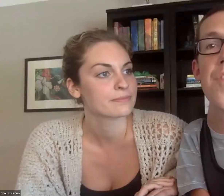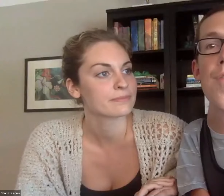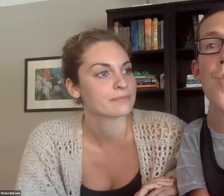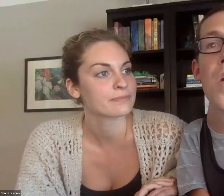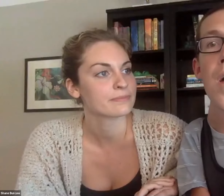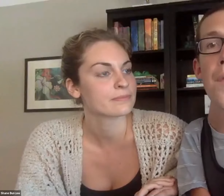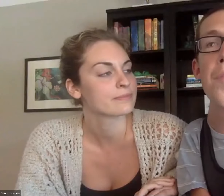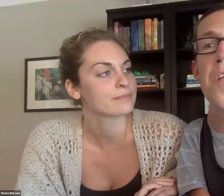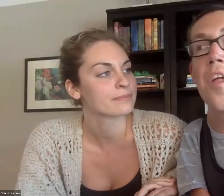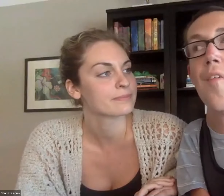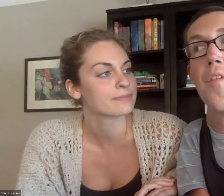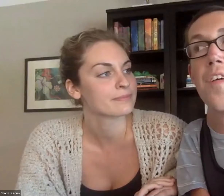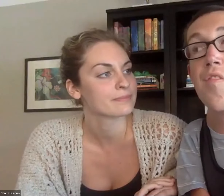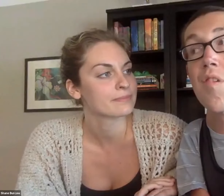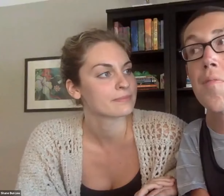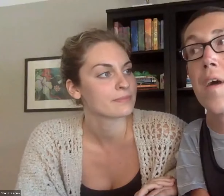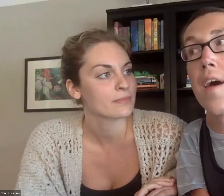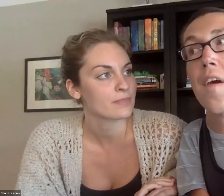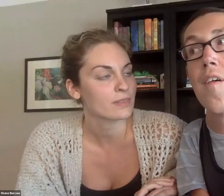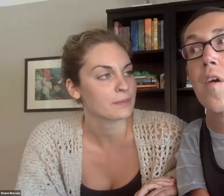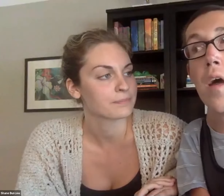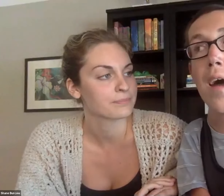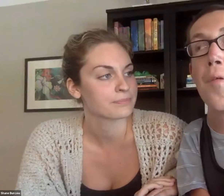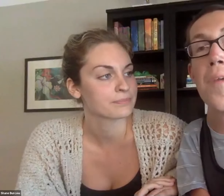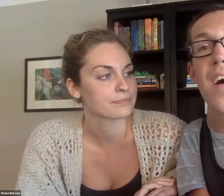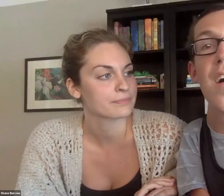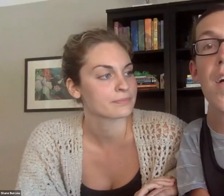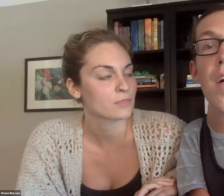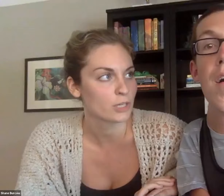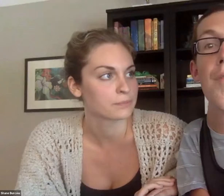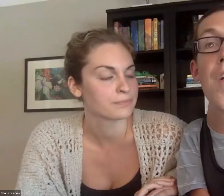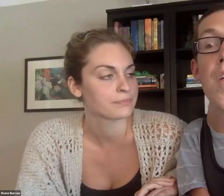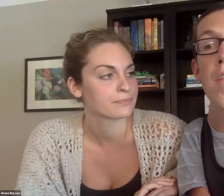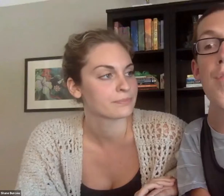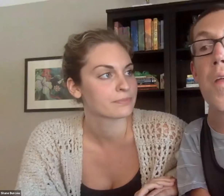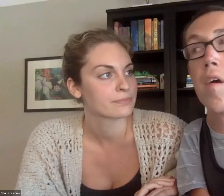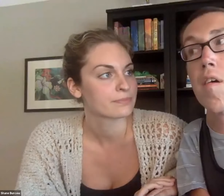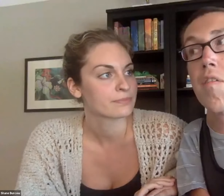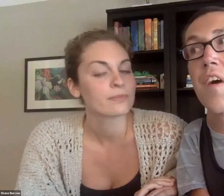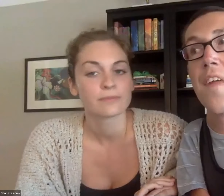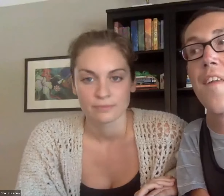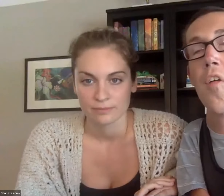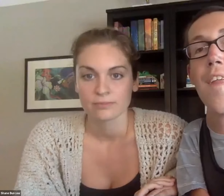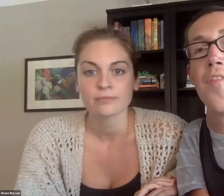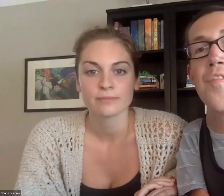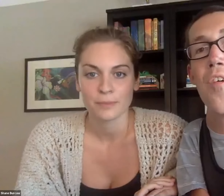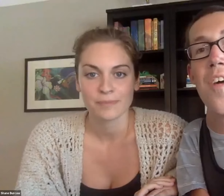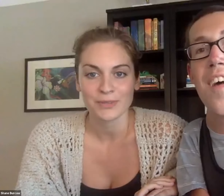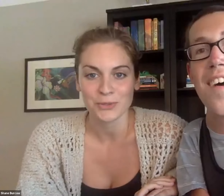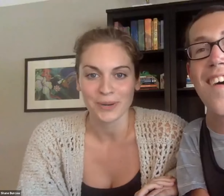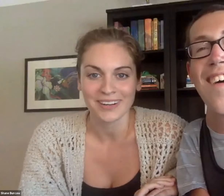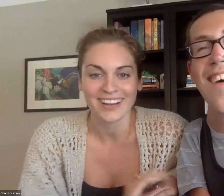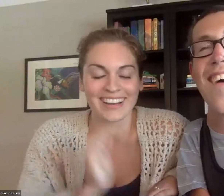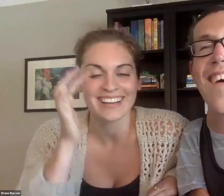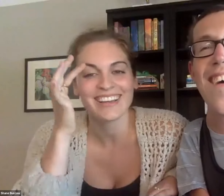go back to the beginning of our relationship and kind of how we met. Sure. Do you want to tell that little love story,